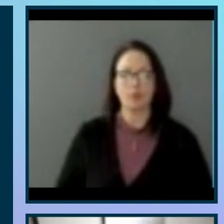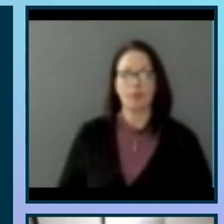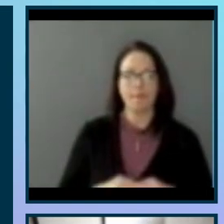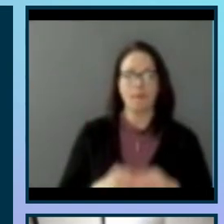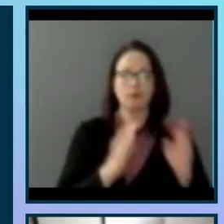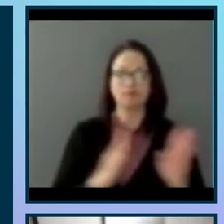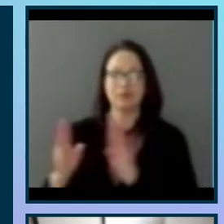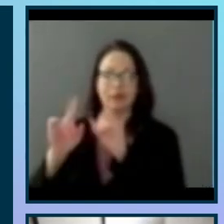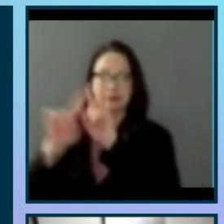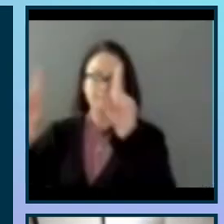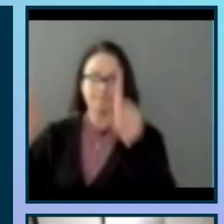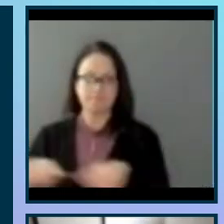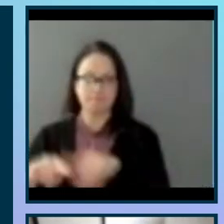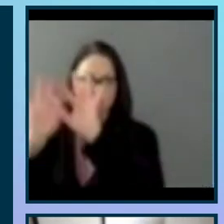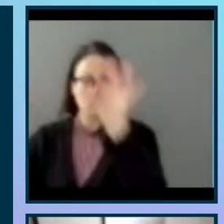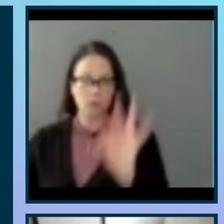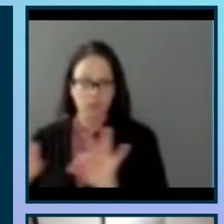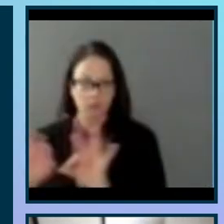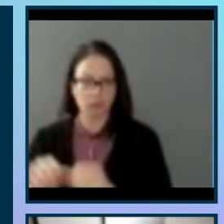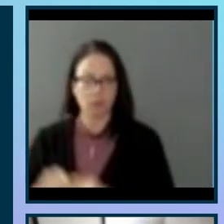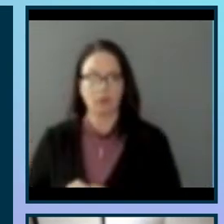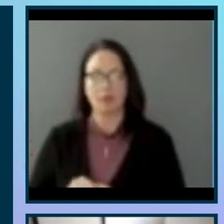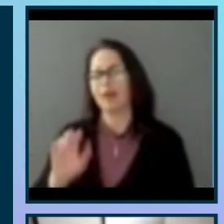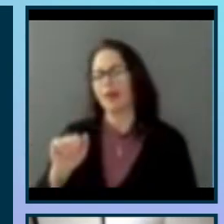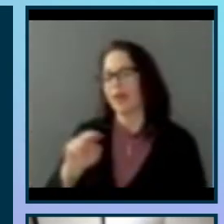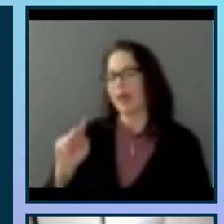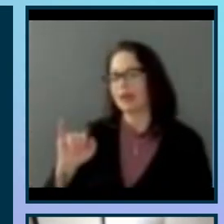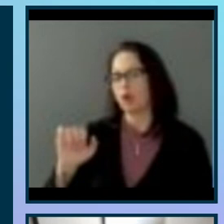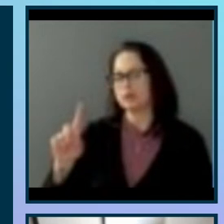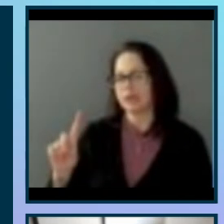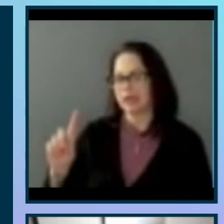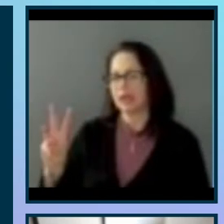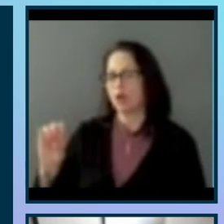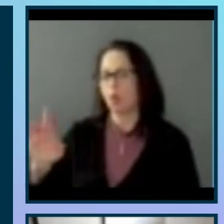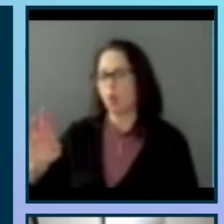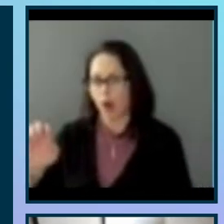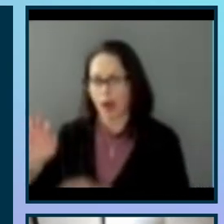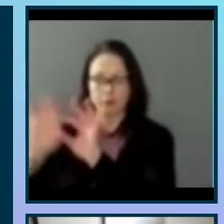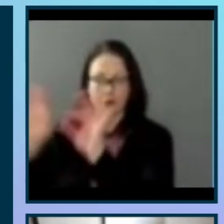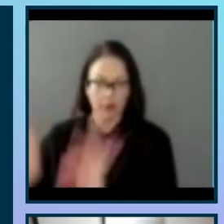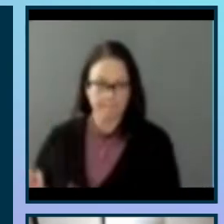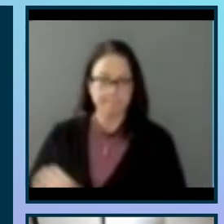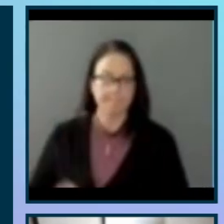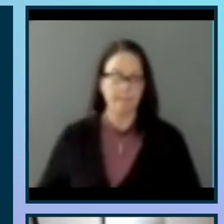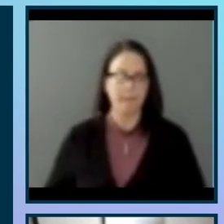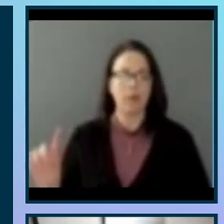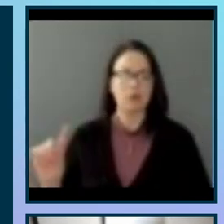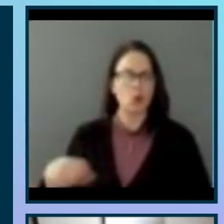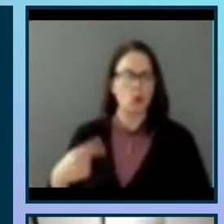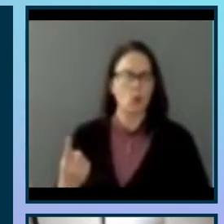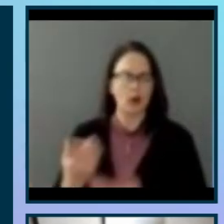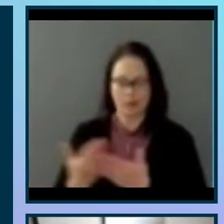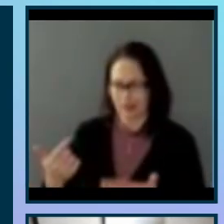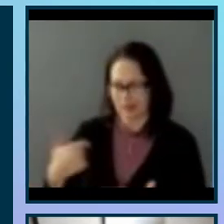wireframe is our annotated wireframes. So one of the things we wanted to make sure with the students